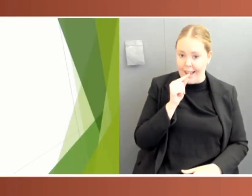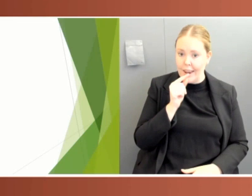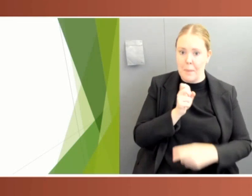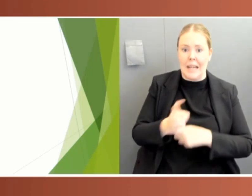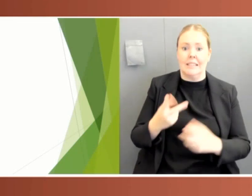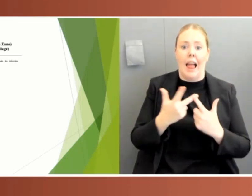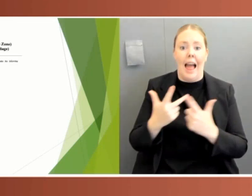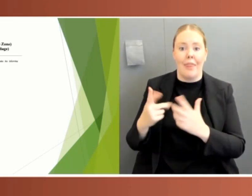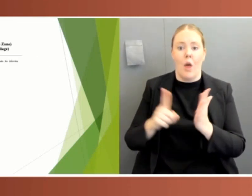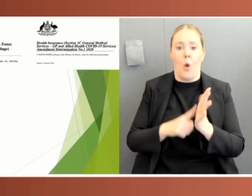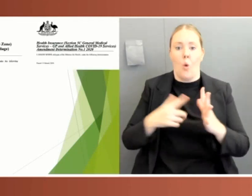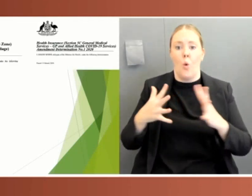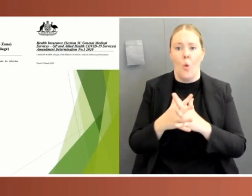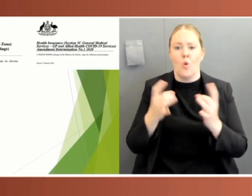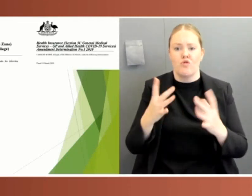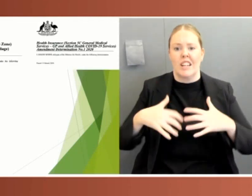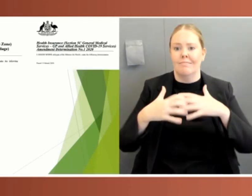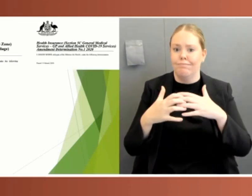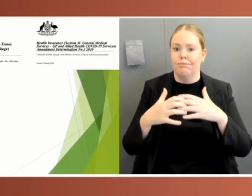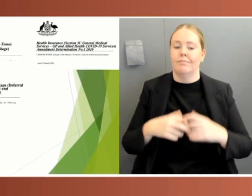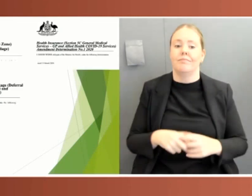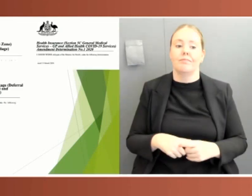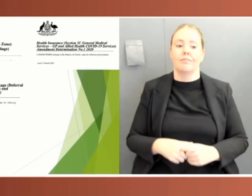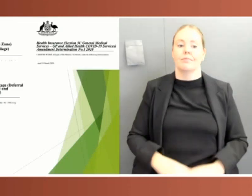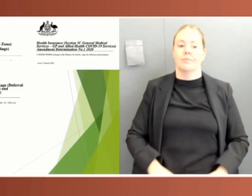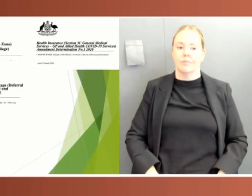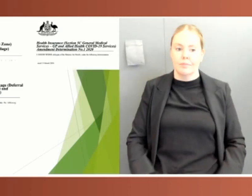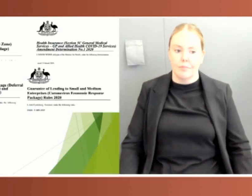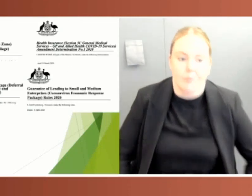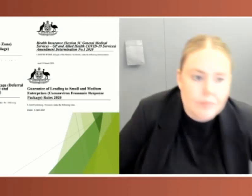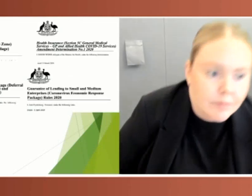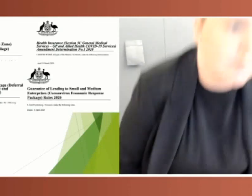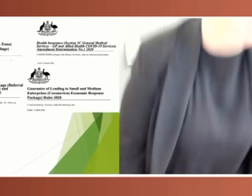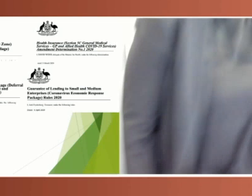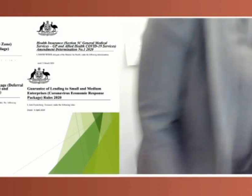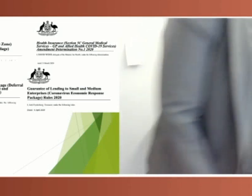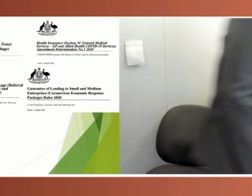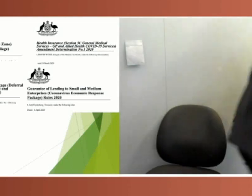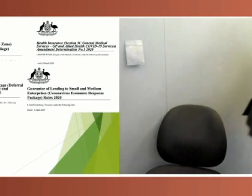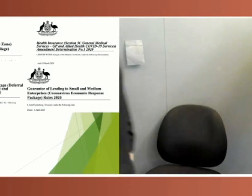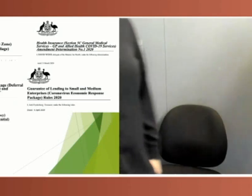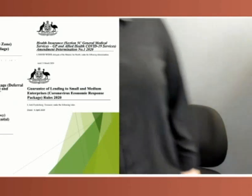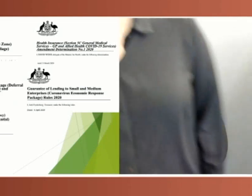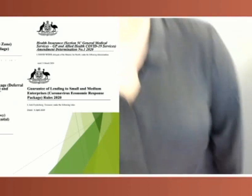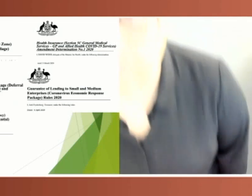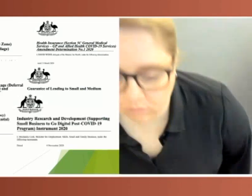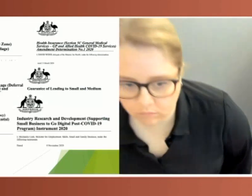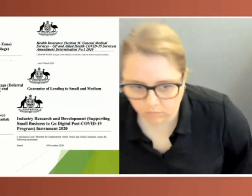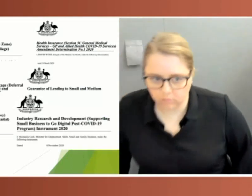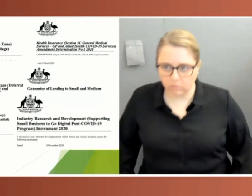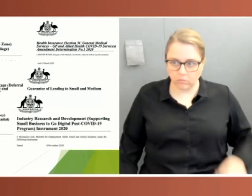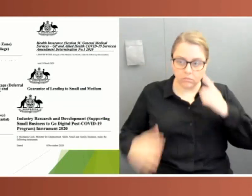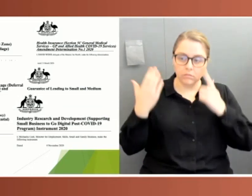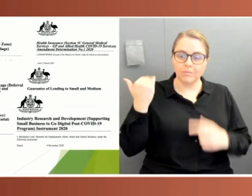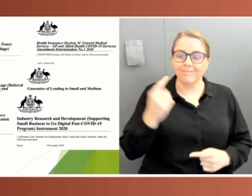And you can see there, I think George mentioned right at the start, there were some 547 made across all the states and territories in the first four months. And